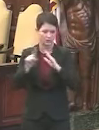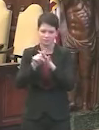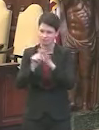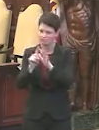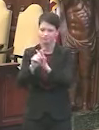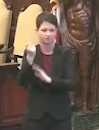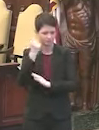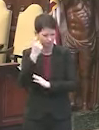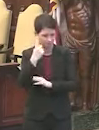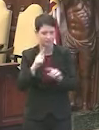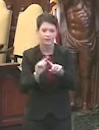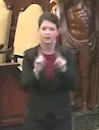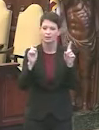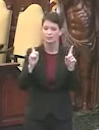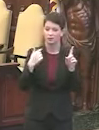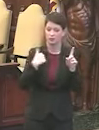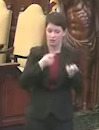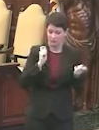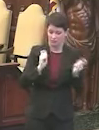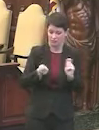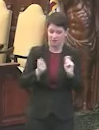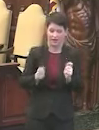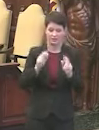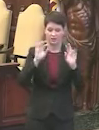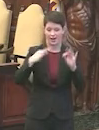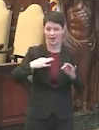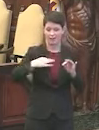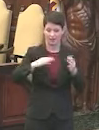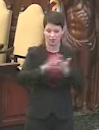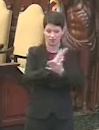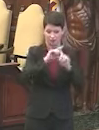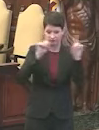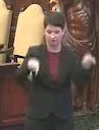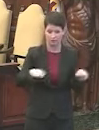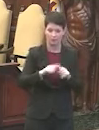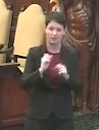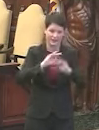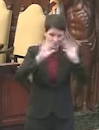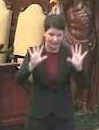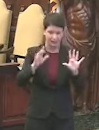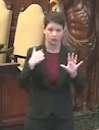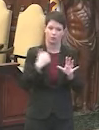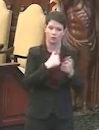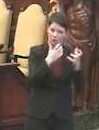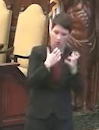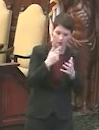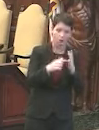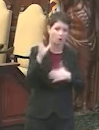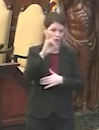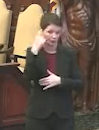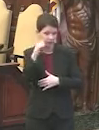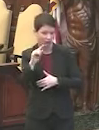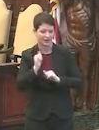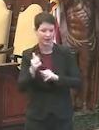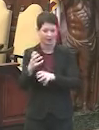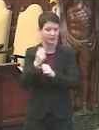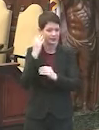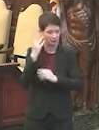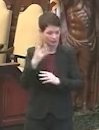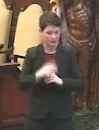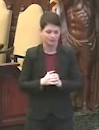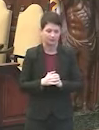raised. And we have revised our application form to make it clearer on what information needs to be provided and how people can get that information.